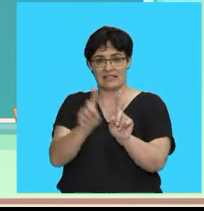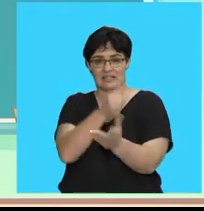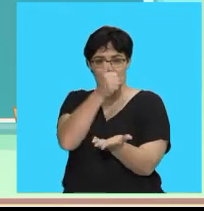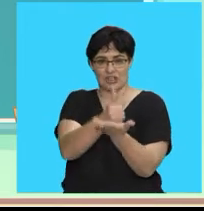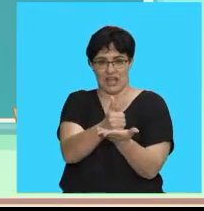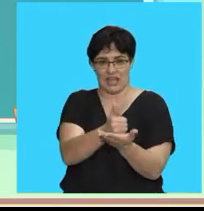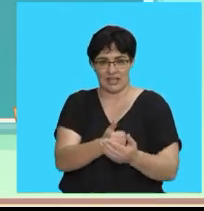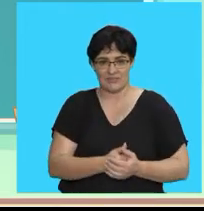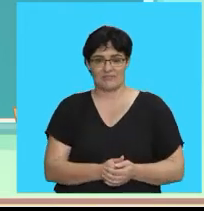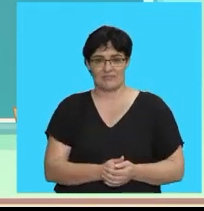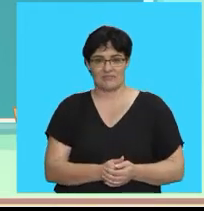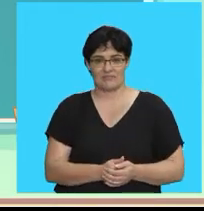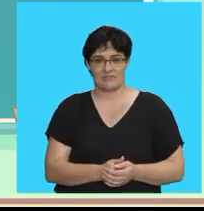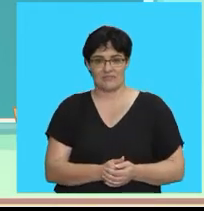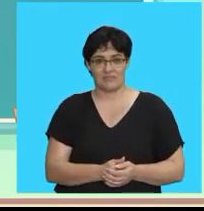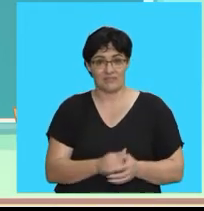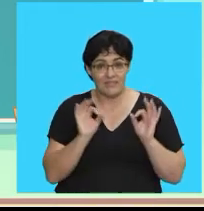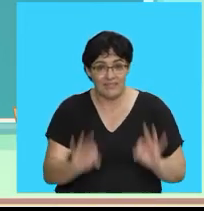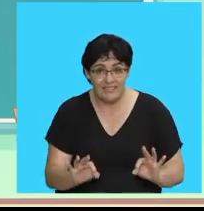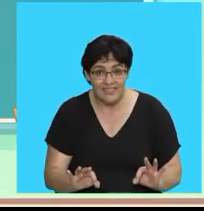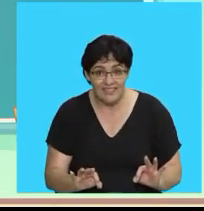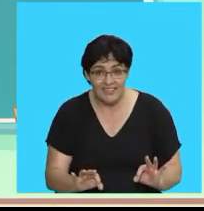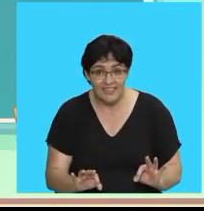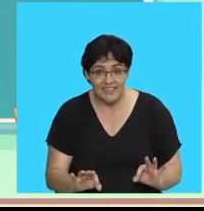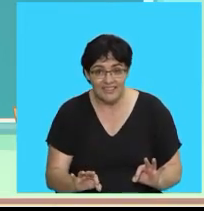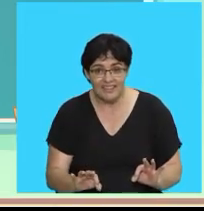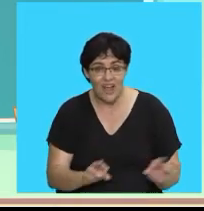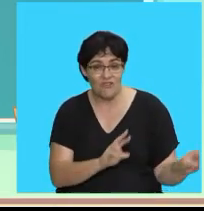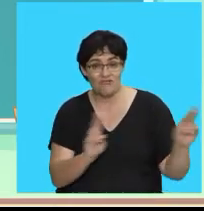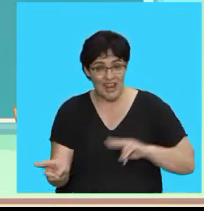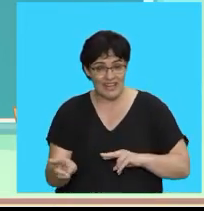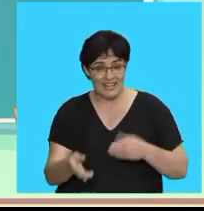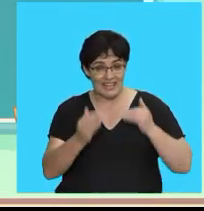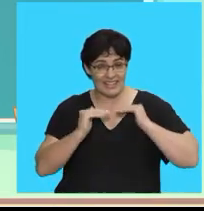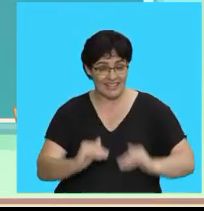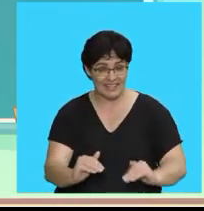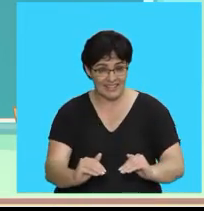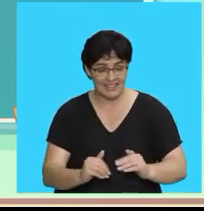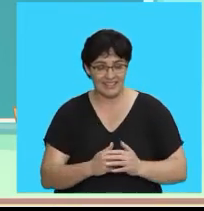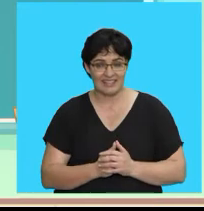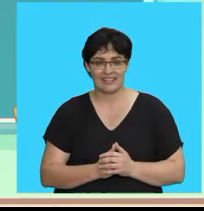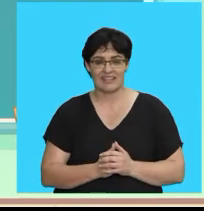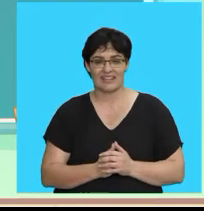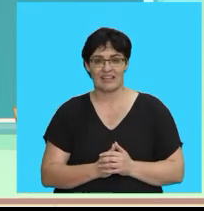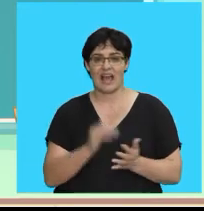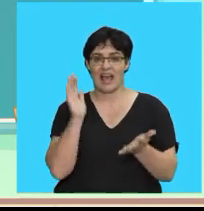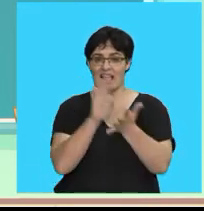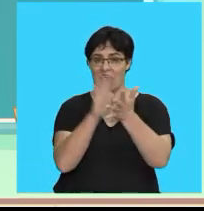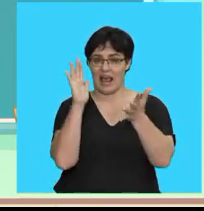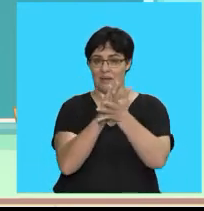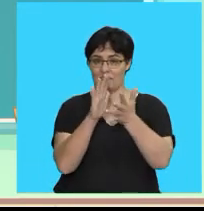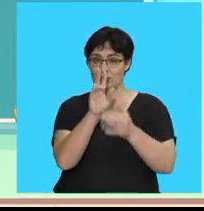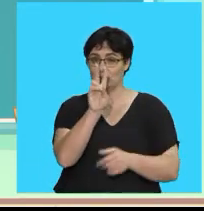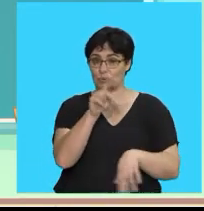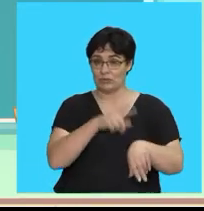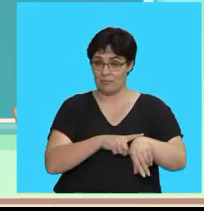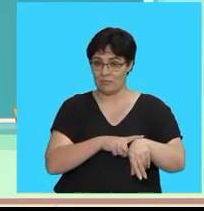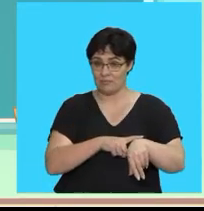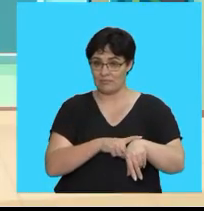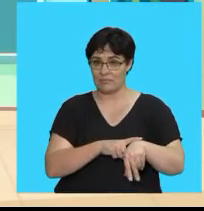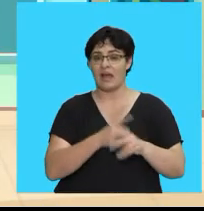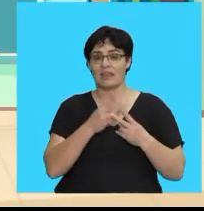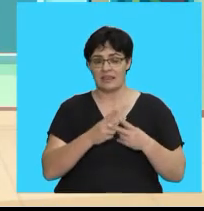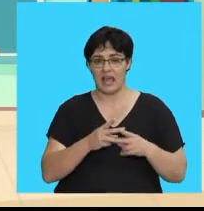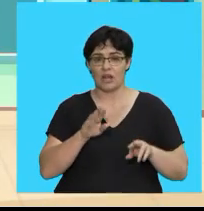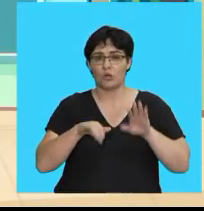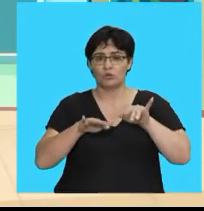Did you manage? Ready for the next one? Clap your hands two times And then touch your toes